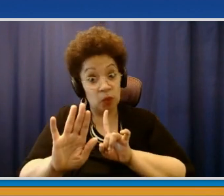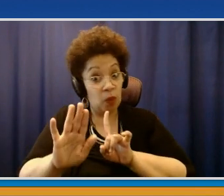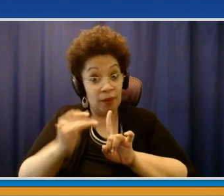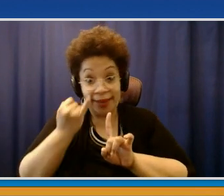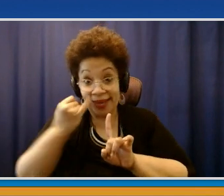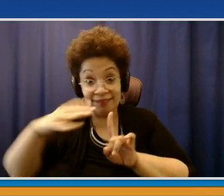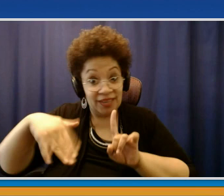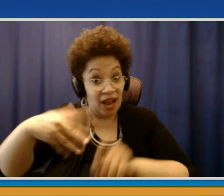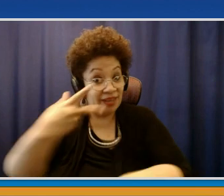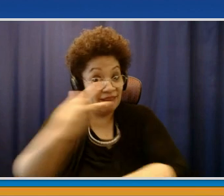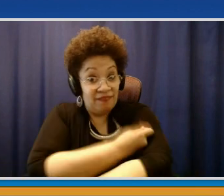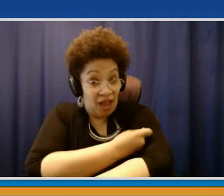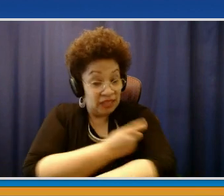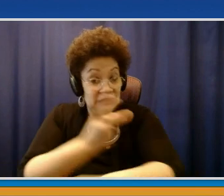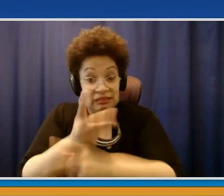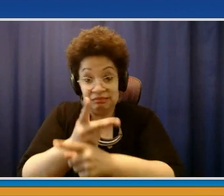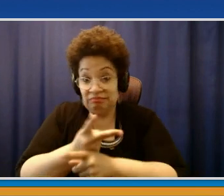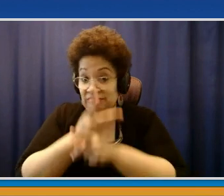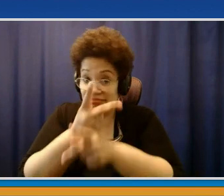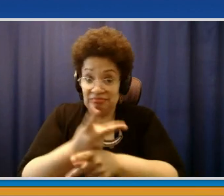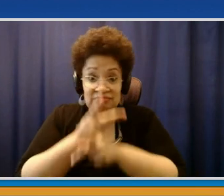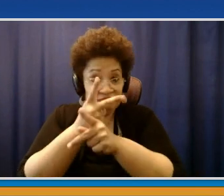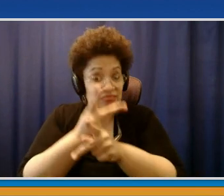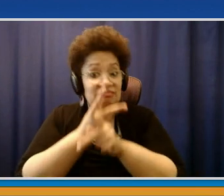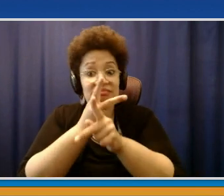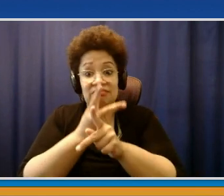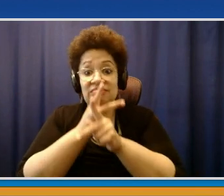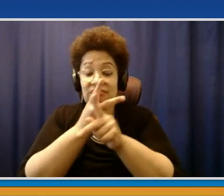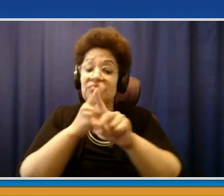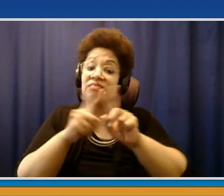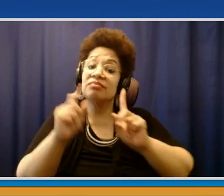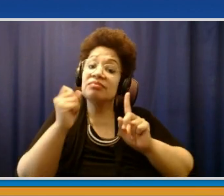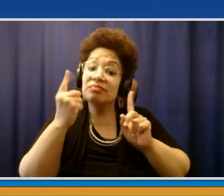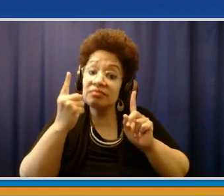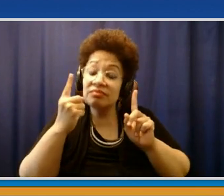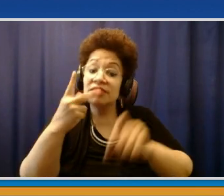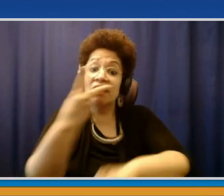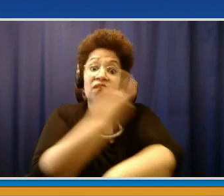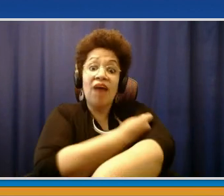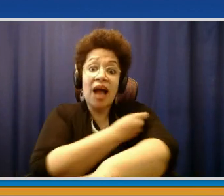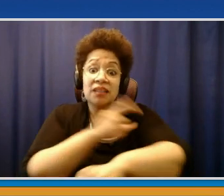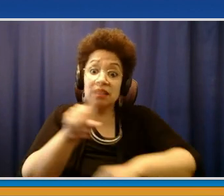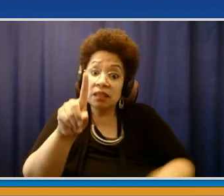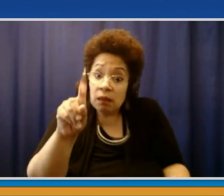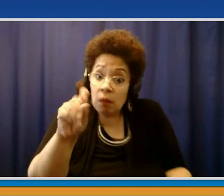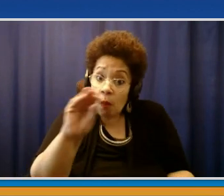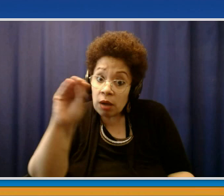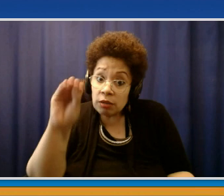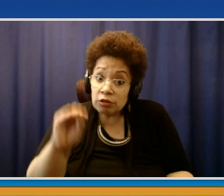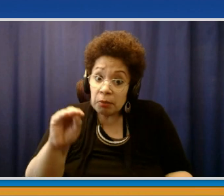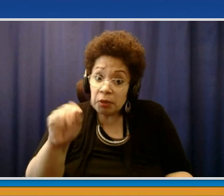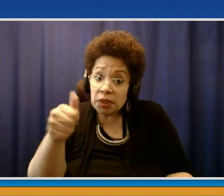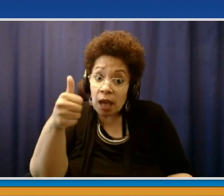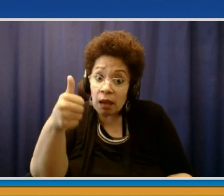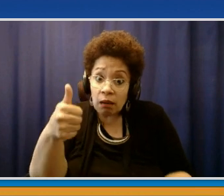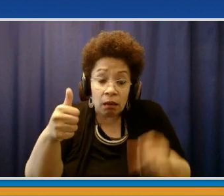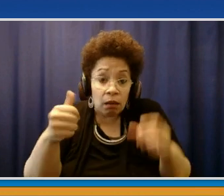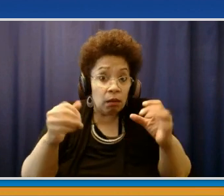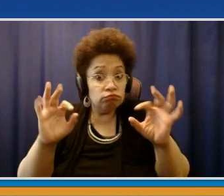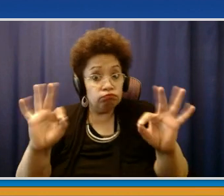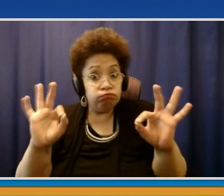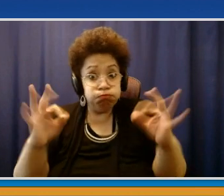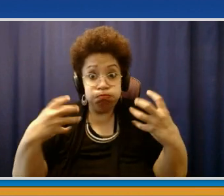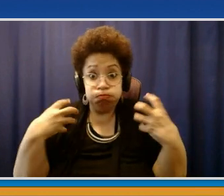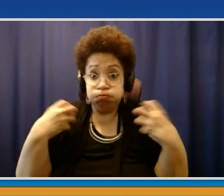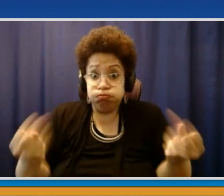100% assured. What the vaccines do is make it less likely, far less likely, that you'll get the disease. And if you do get the disease, you won't get it